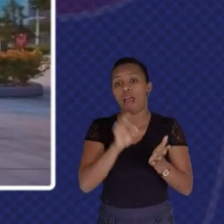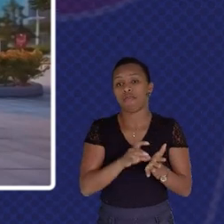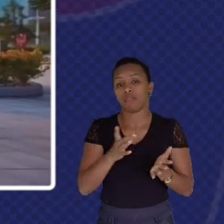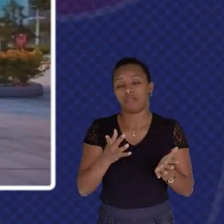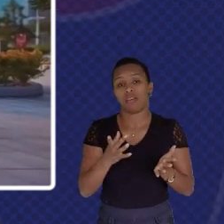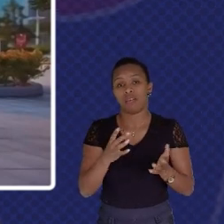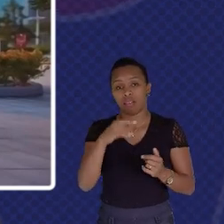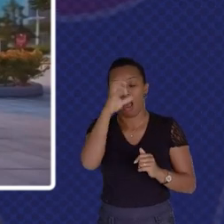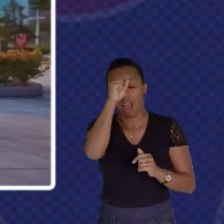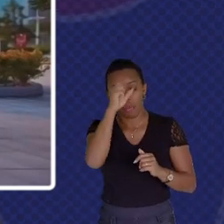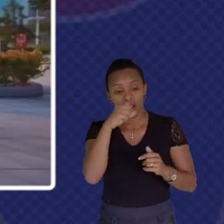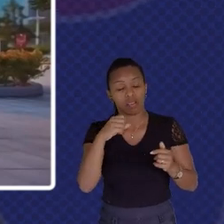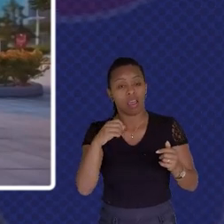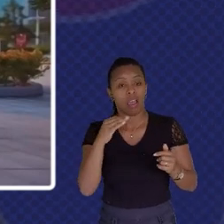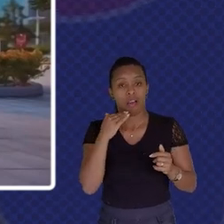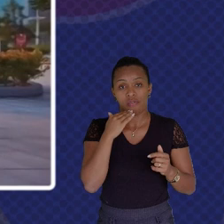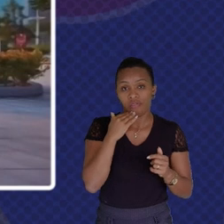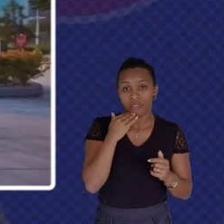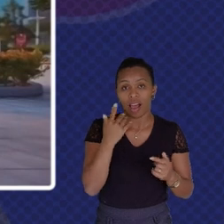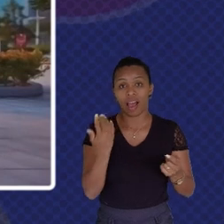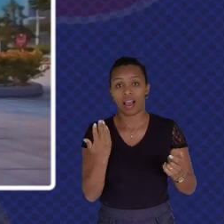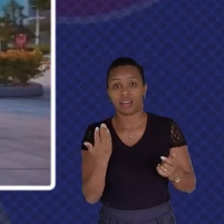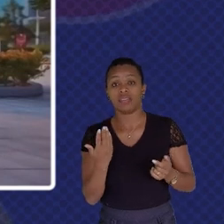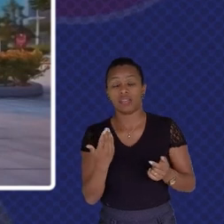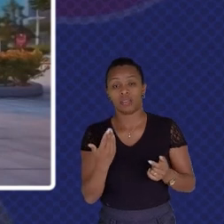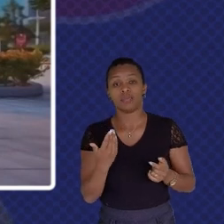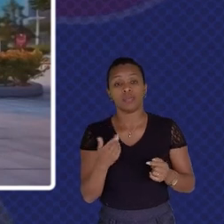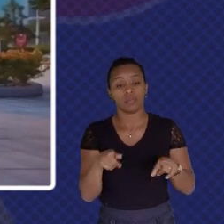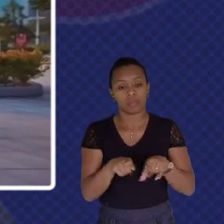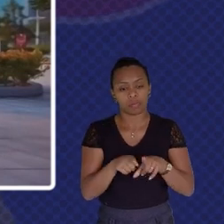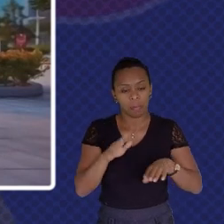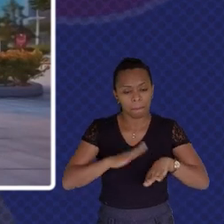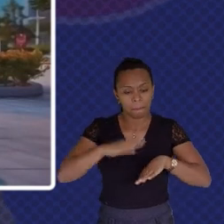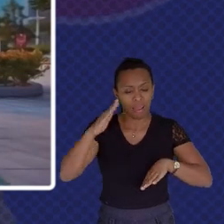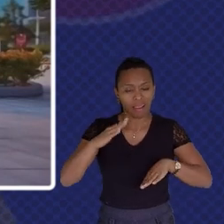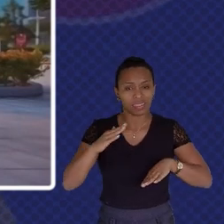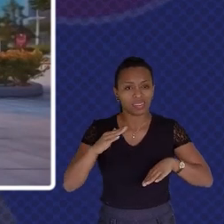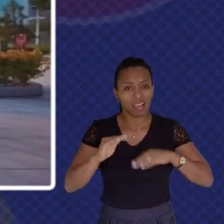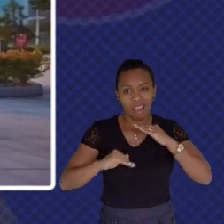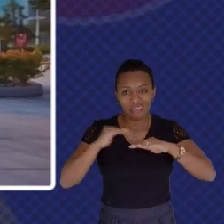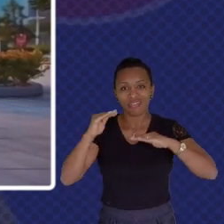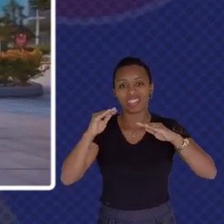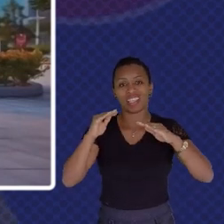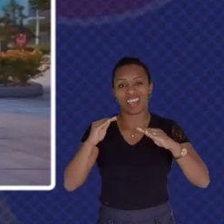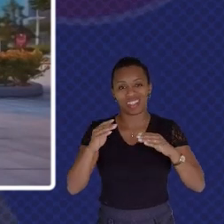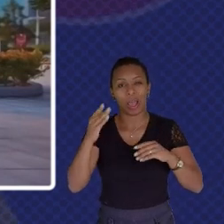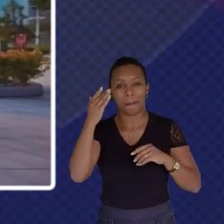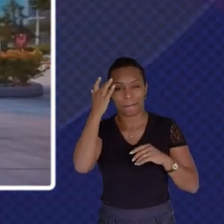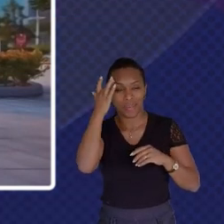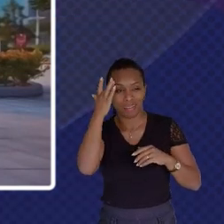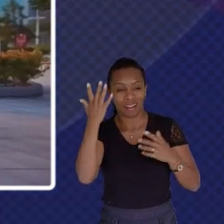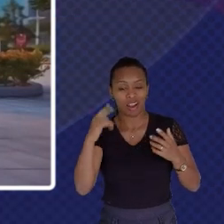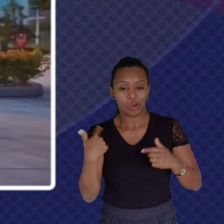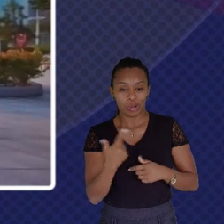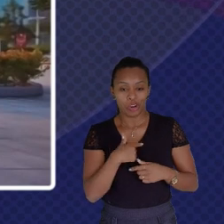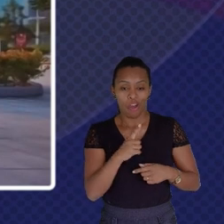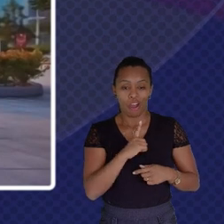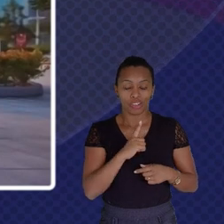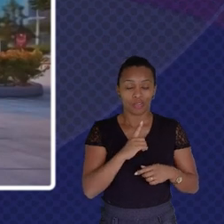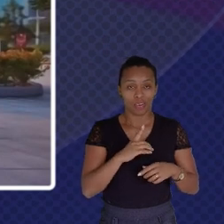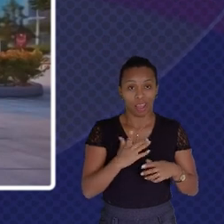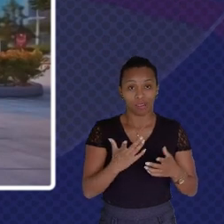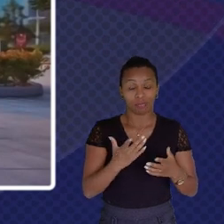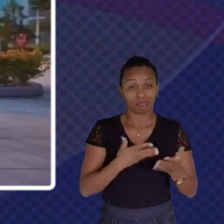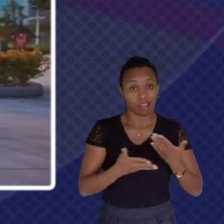Process So I Think The More We Can Adopt That Sort Of Mindset The More We Will Be Able To Do The Agile Approach That You Mentioned